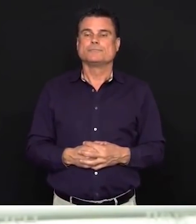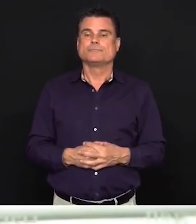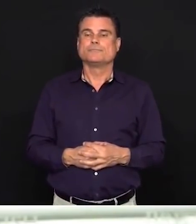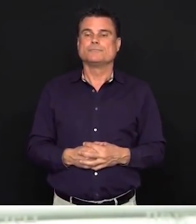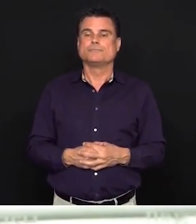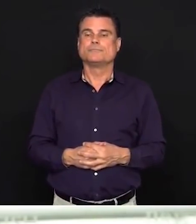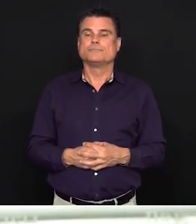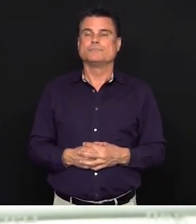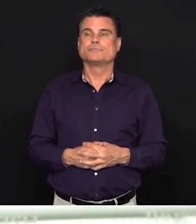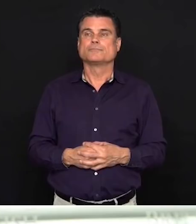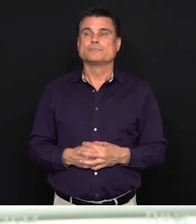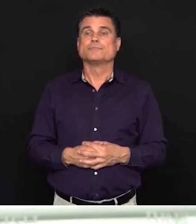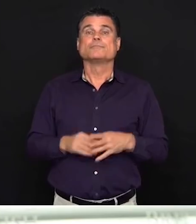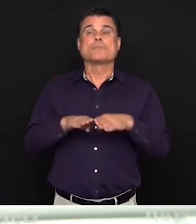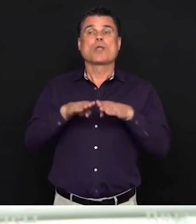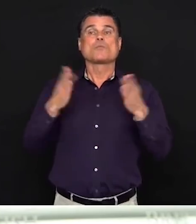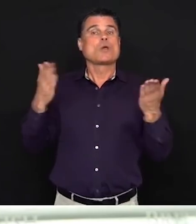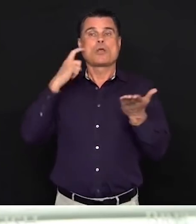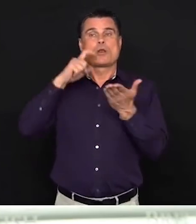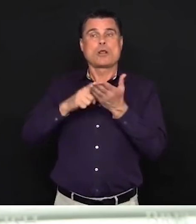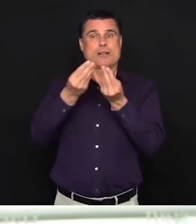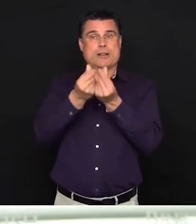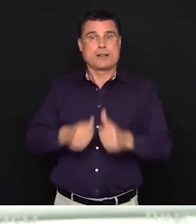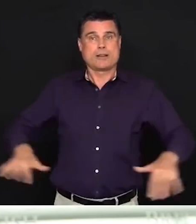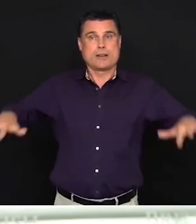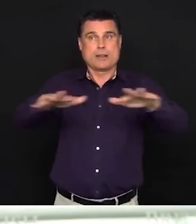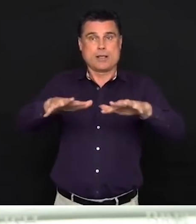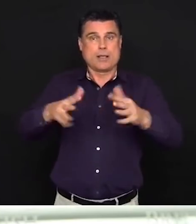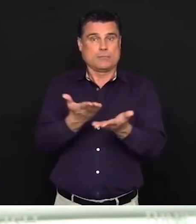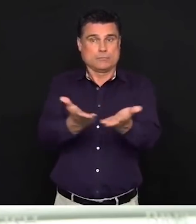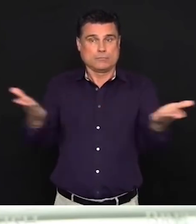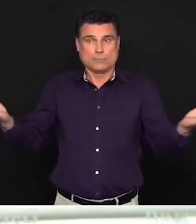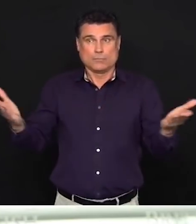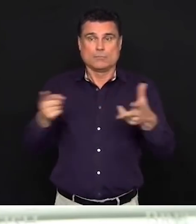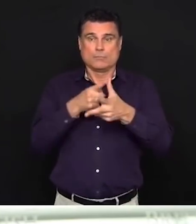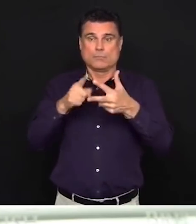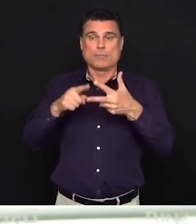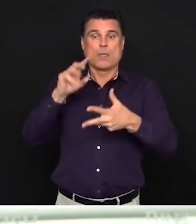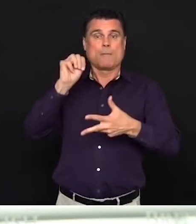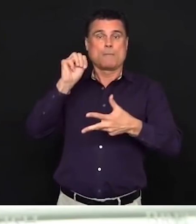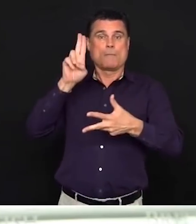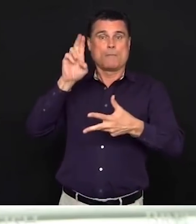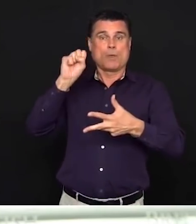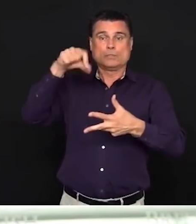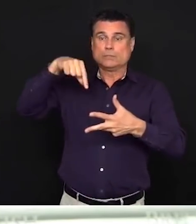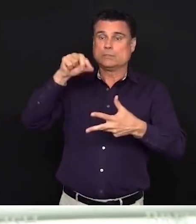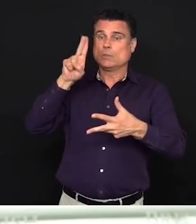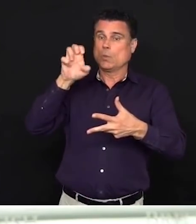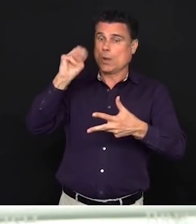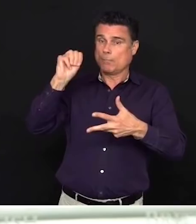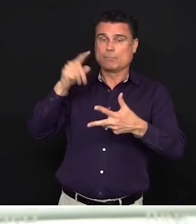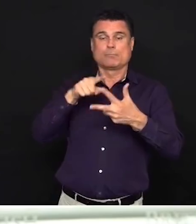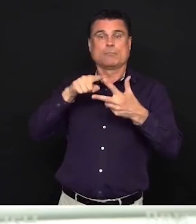traditional territory of the Musqueam, Tsleil-Waututh and Squamish nations, the Coast Salish peoples. Good morning, everyone.